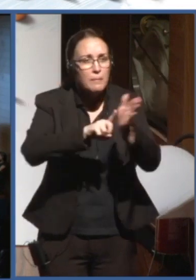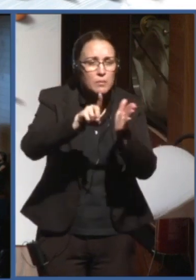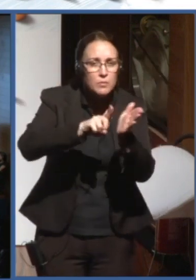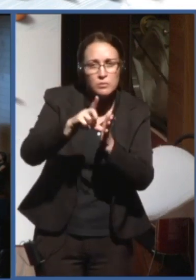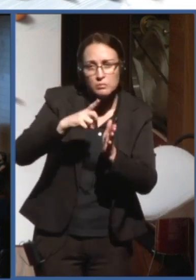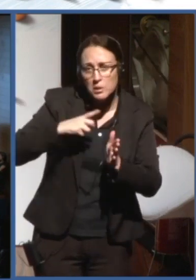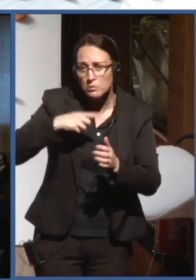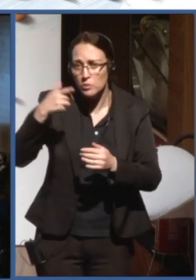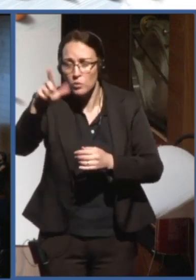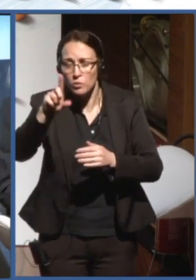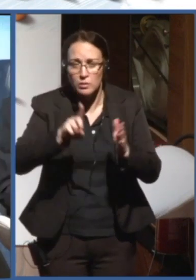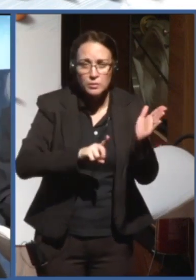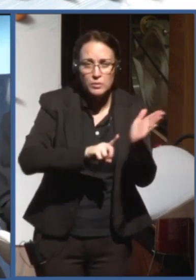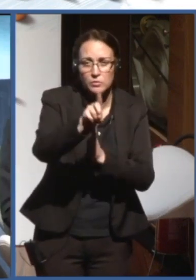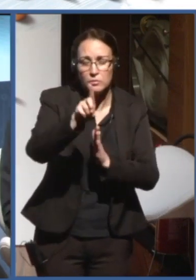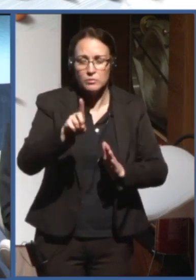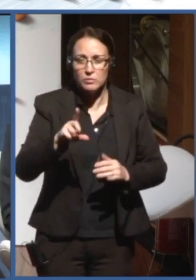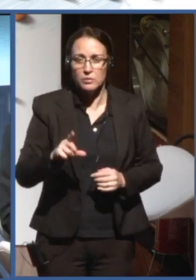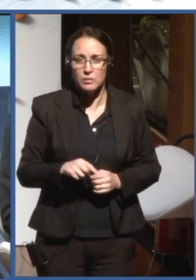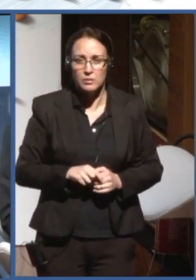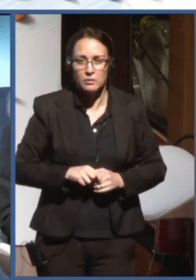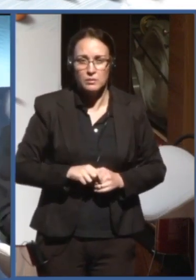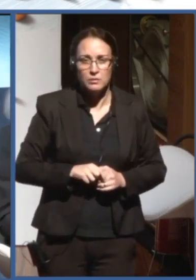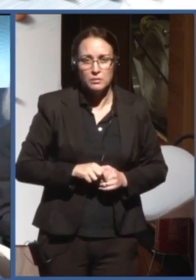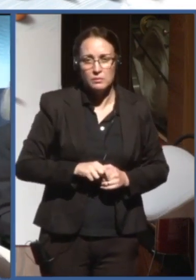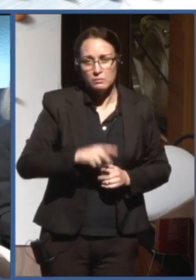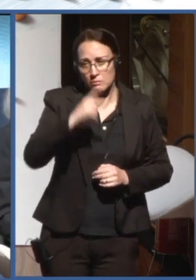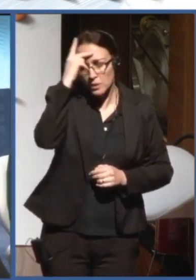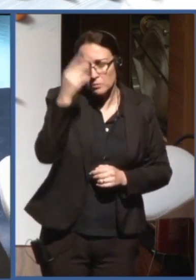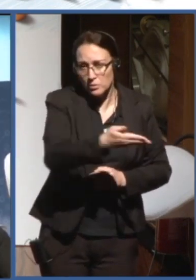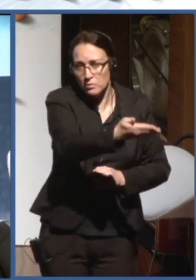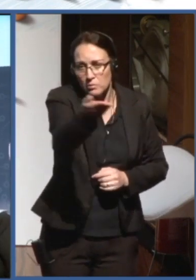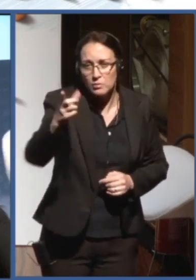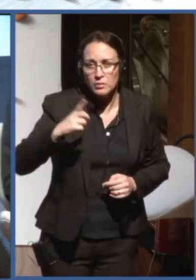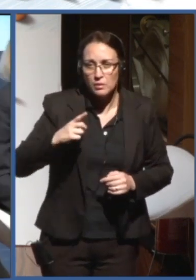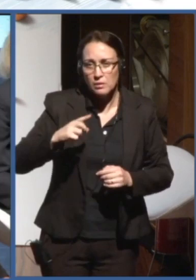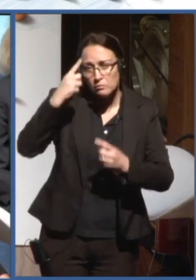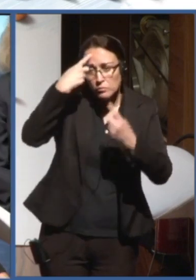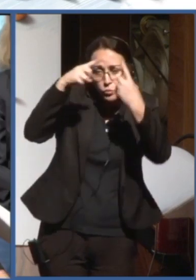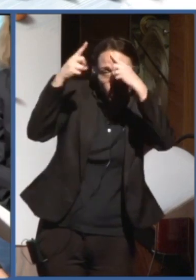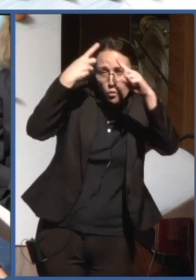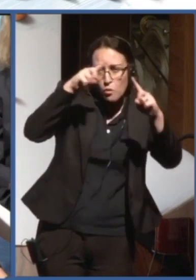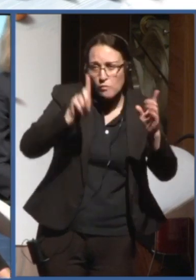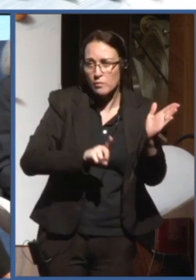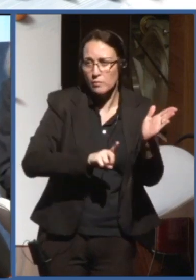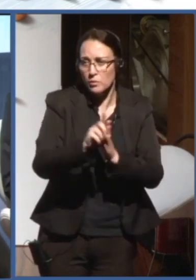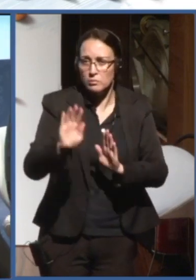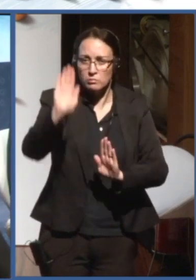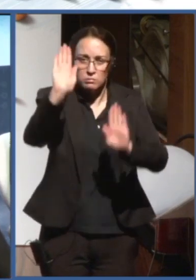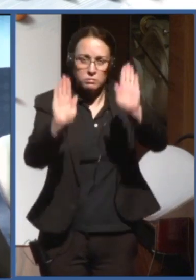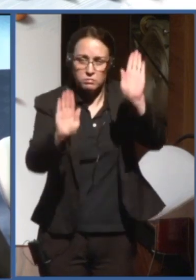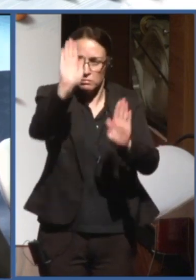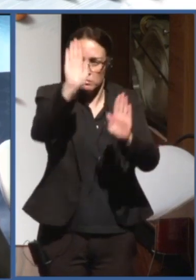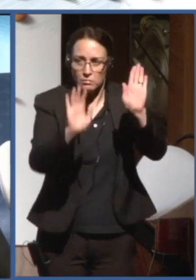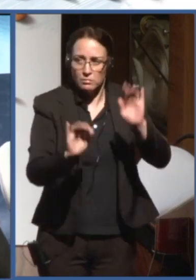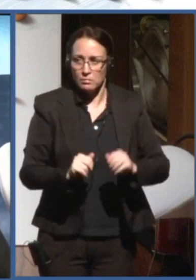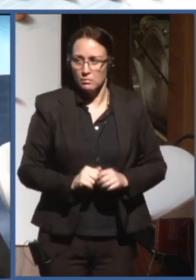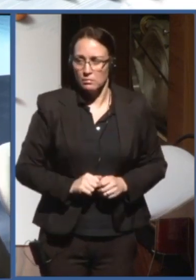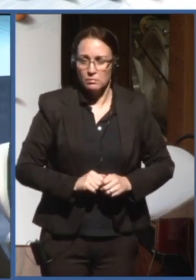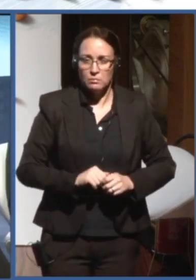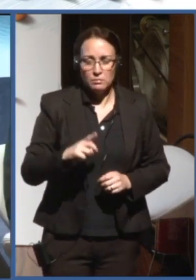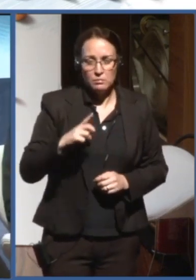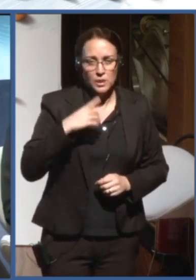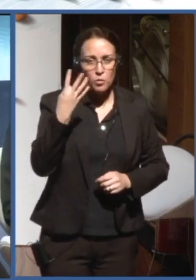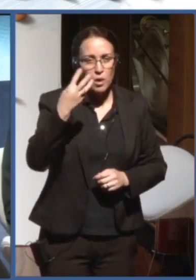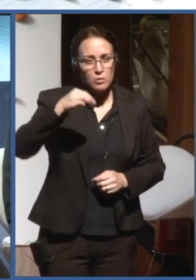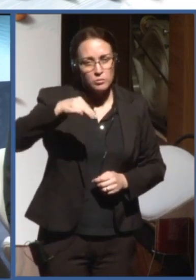more time available to have...to address some questions. Four minutes. Five minutes. Okay. Okay. We have two, three...let's